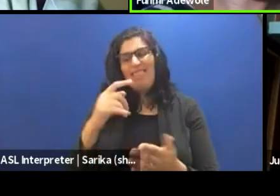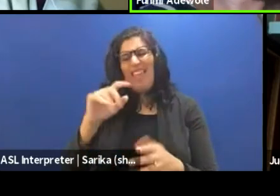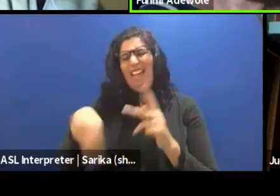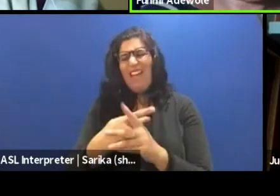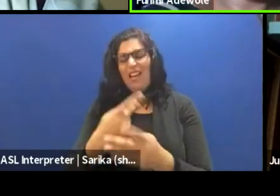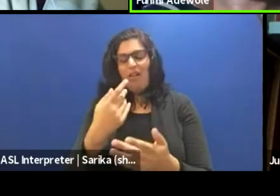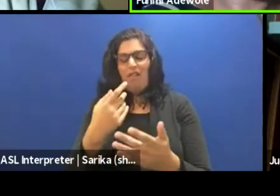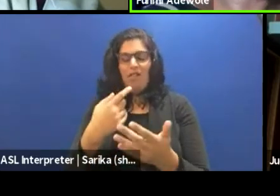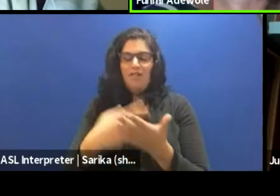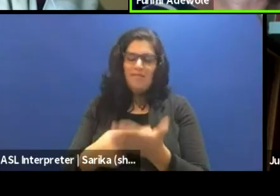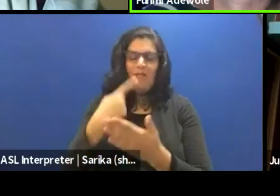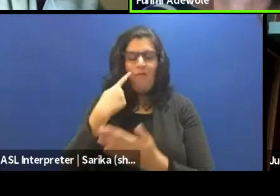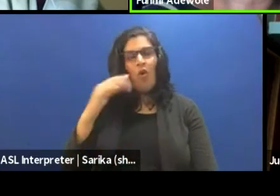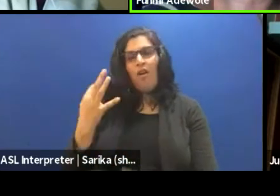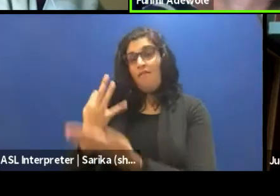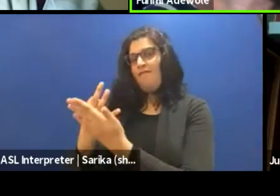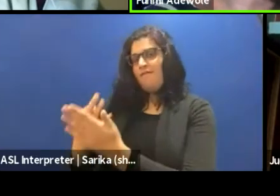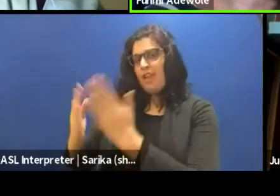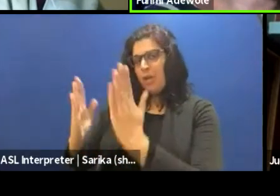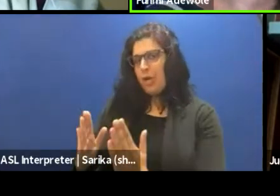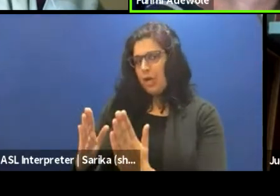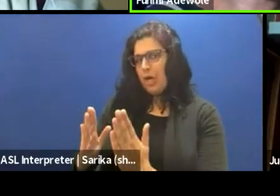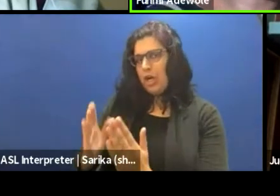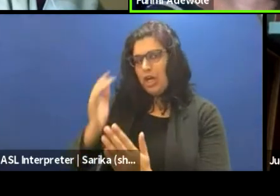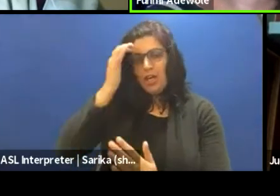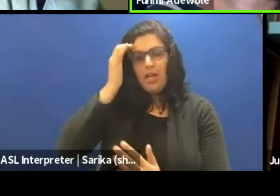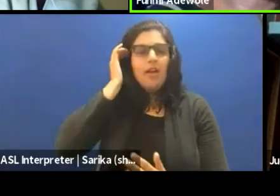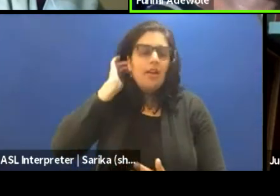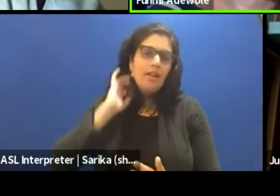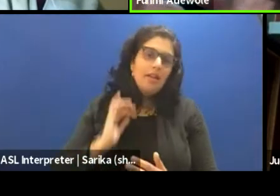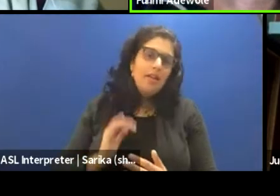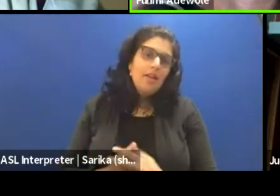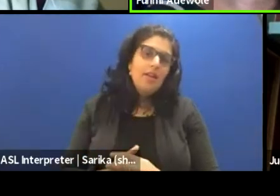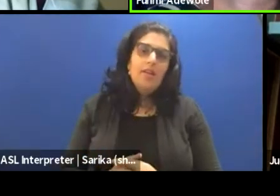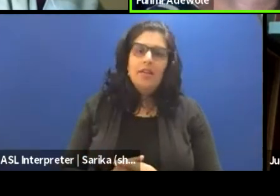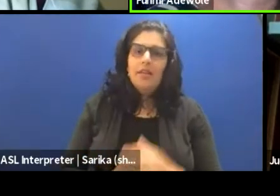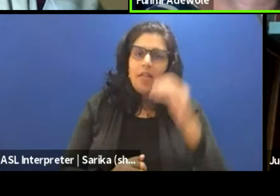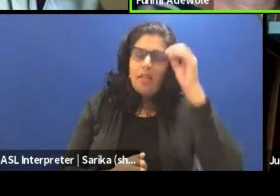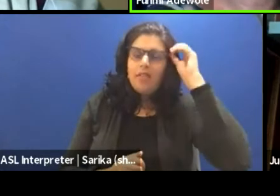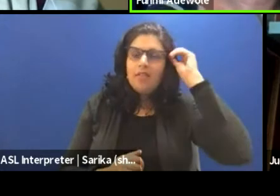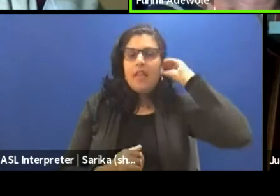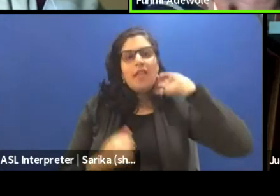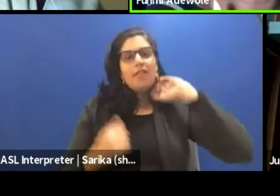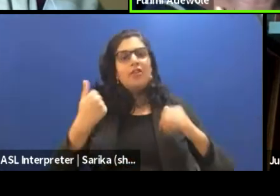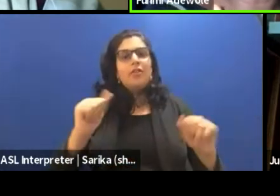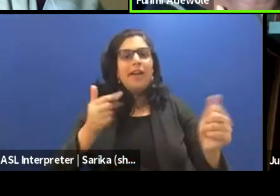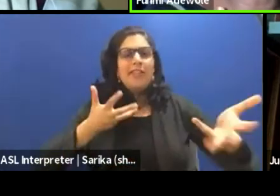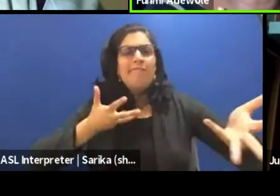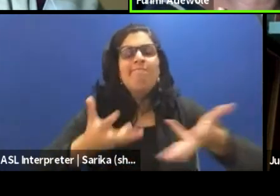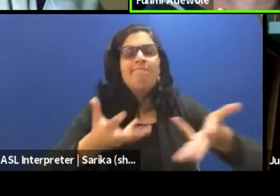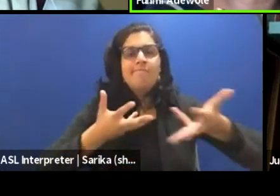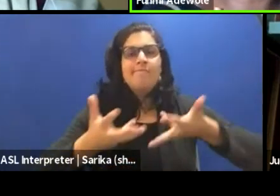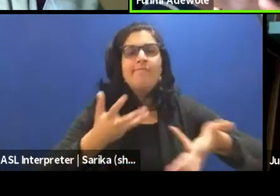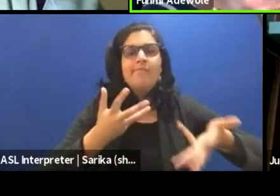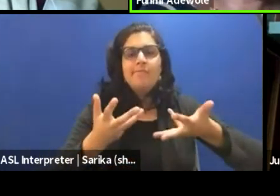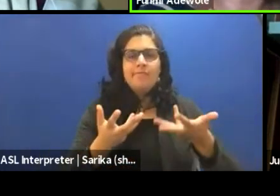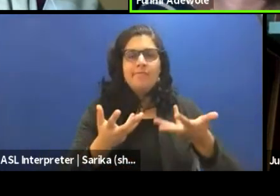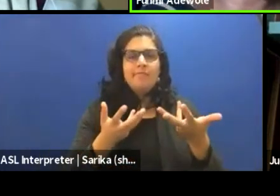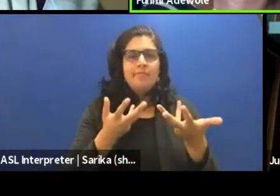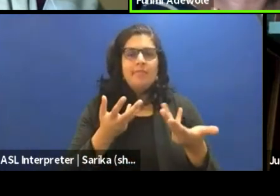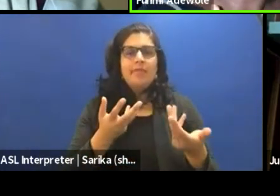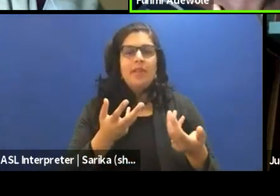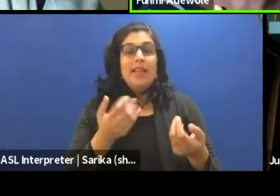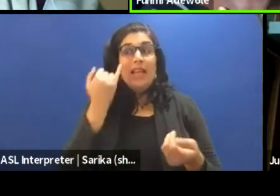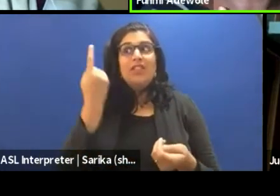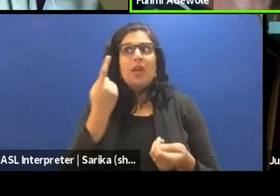understand, you know, it's a youth theatre that is trying to engage you, they understand what the interest of somebody running a youth